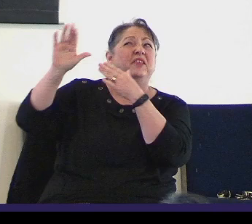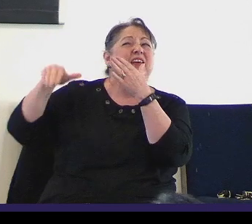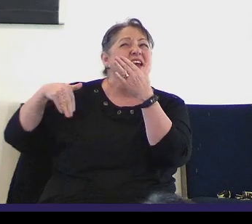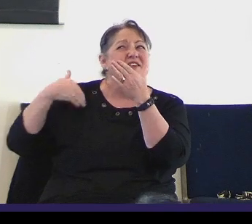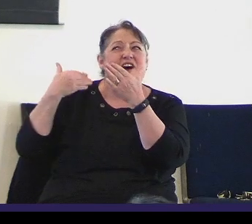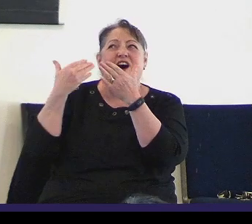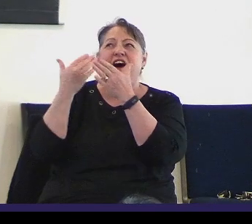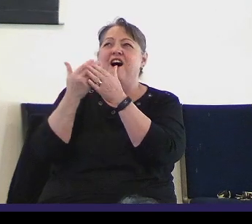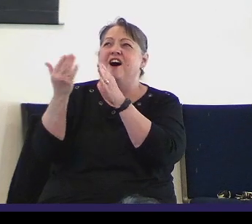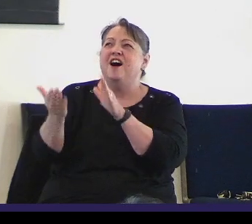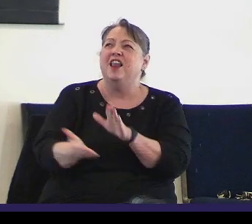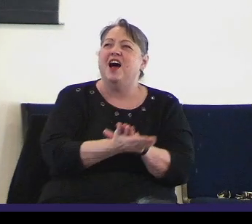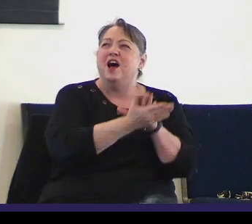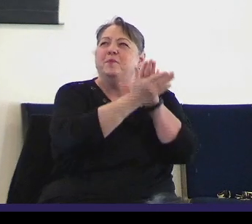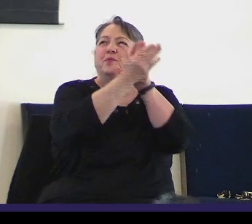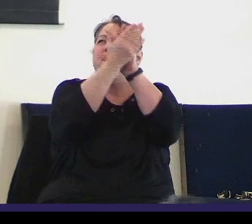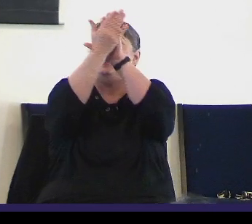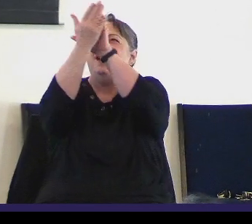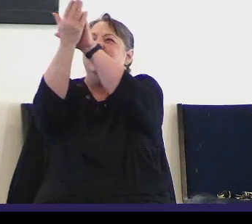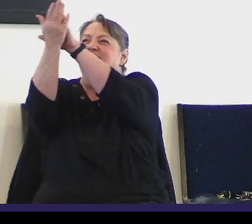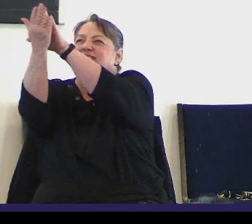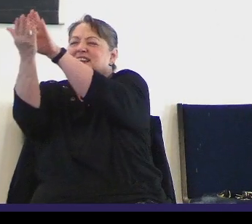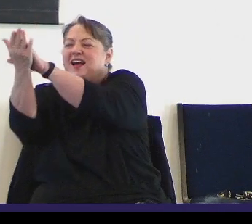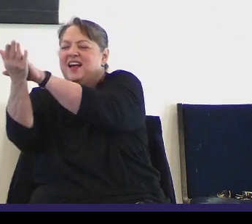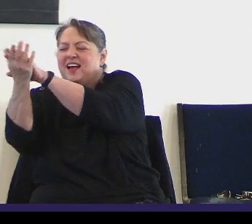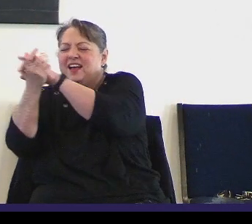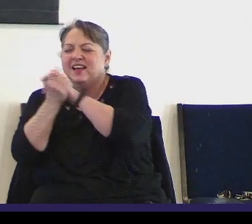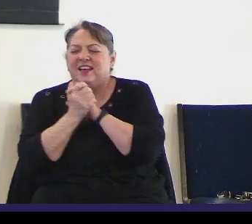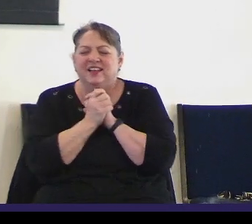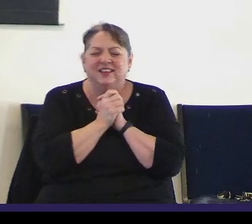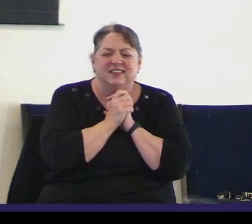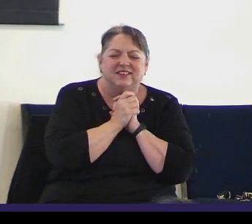worthy of all our praises.